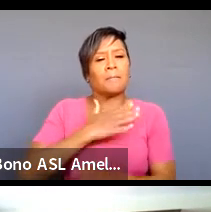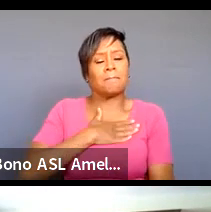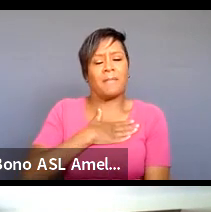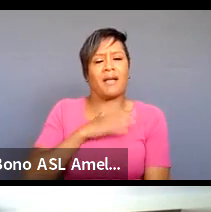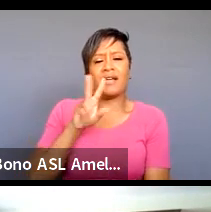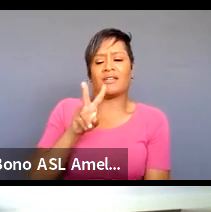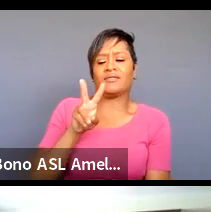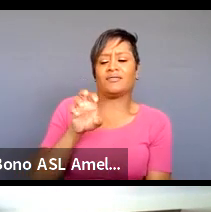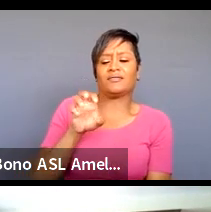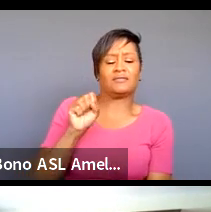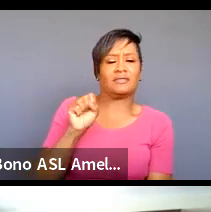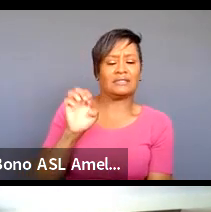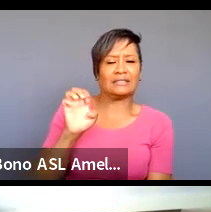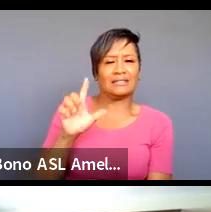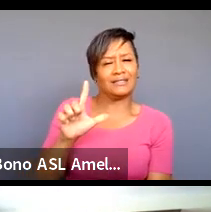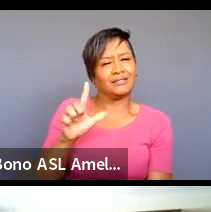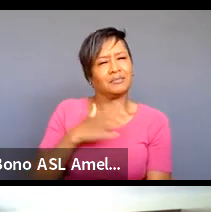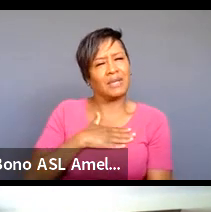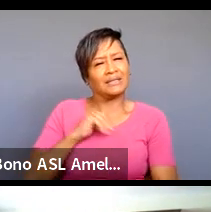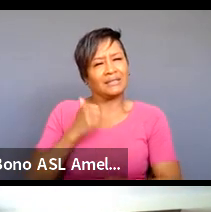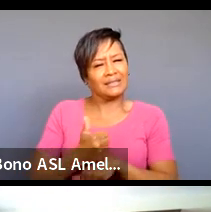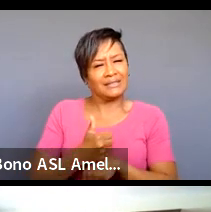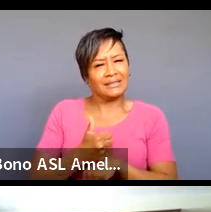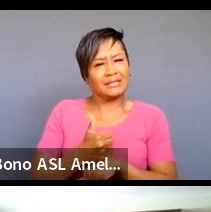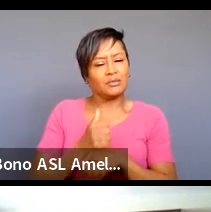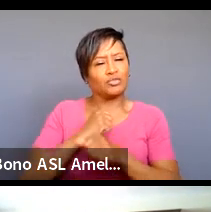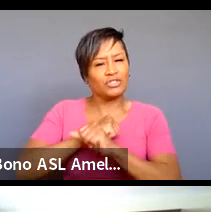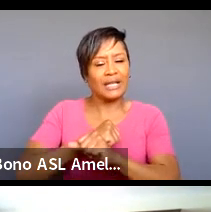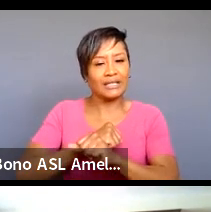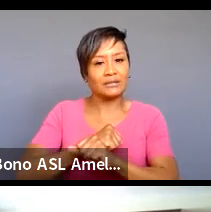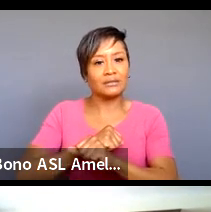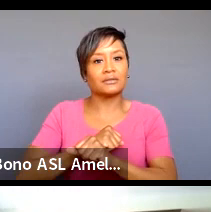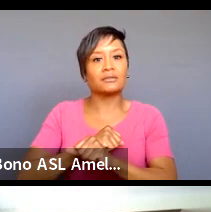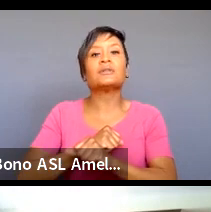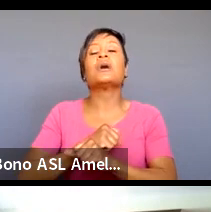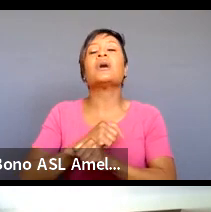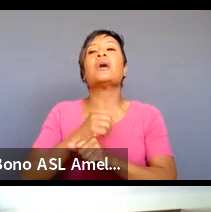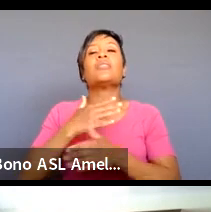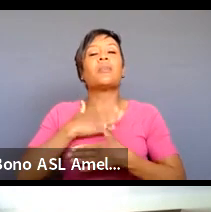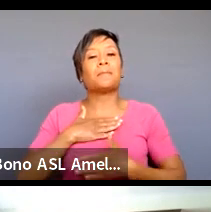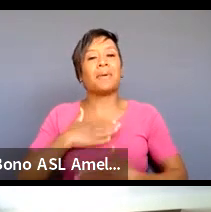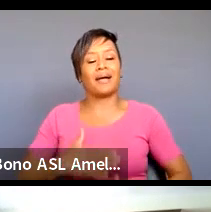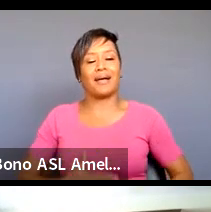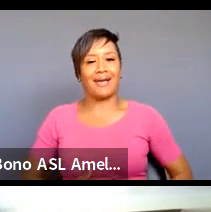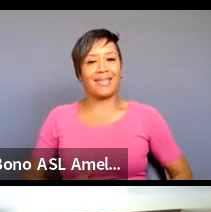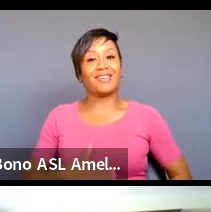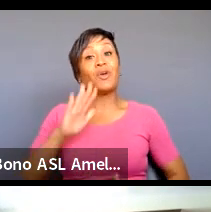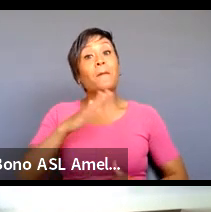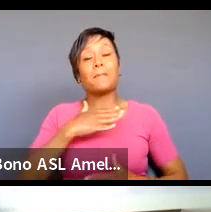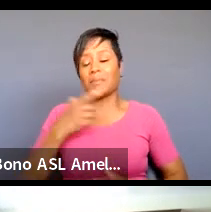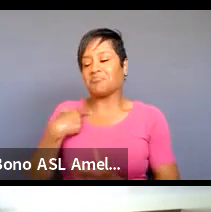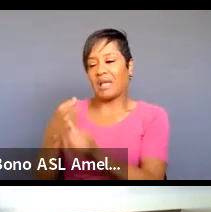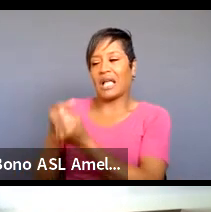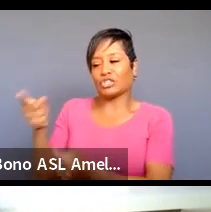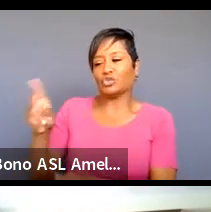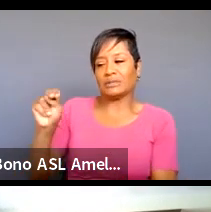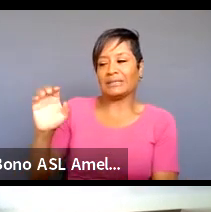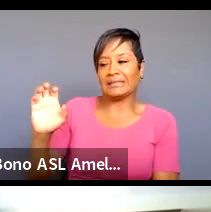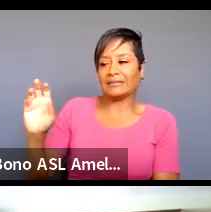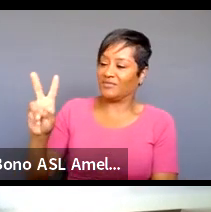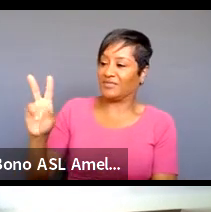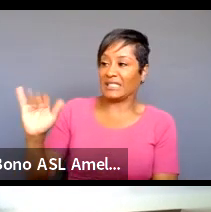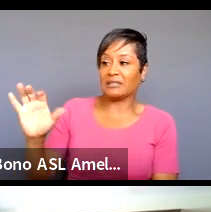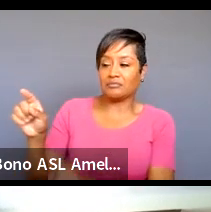didn't really talk about it is that the body remembers right i got you vic the body remembers and so so often when you are re